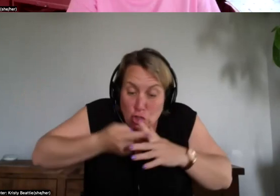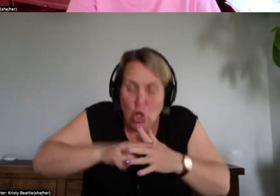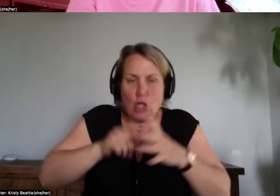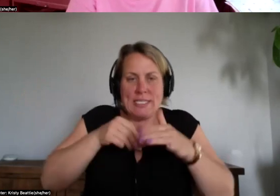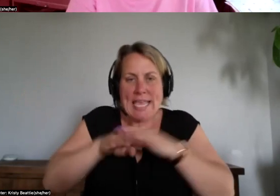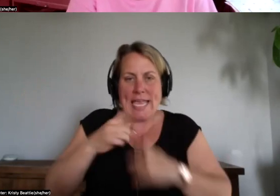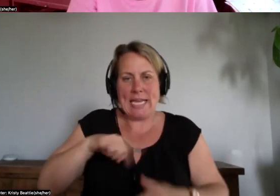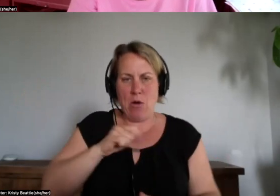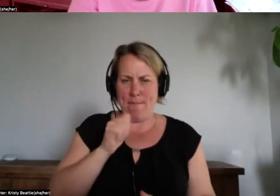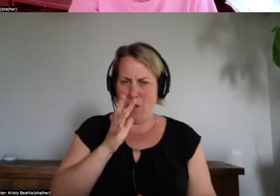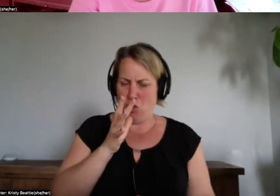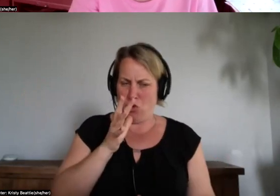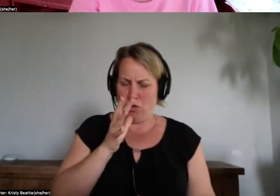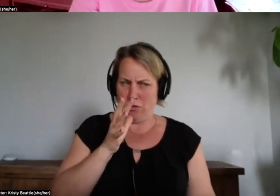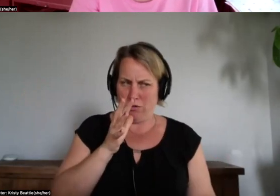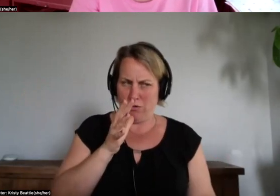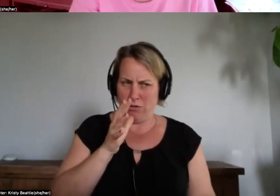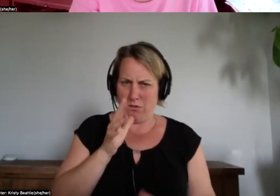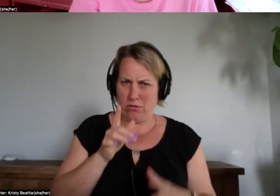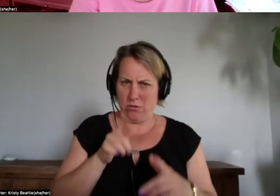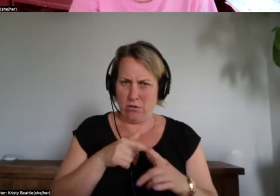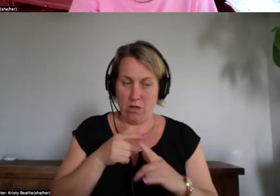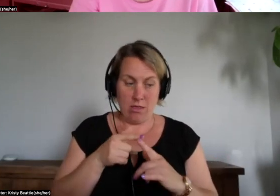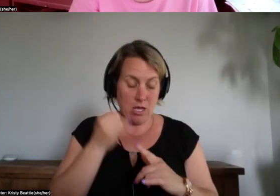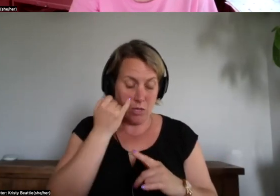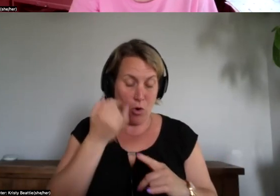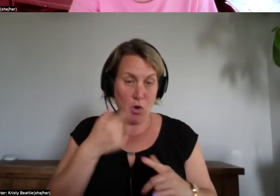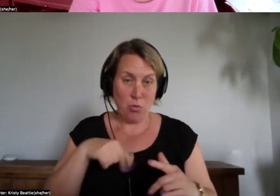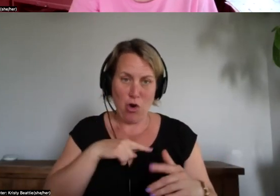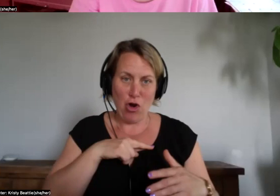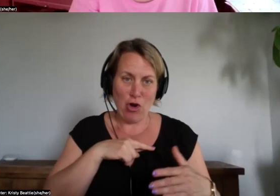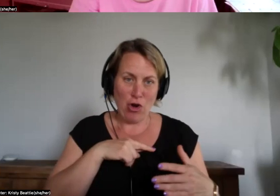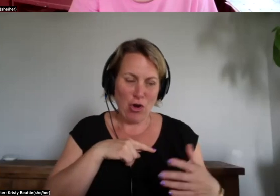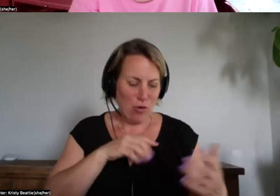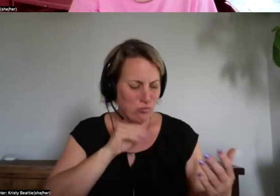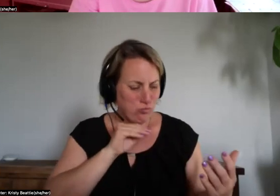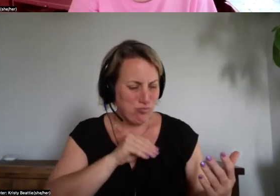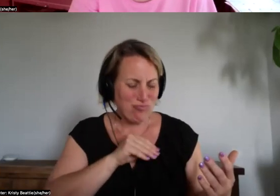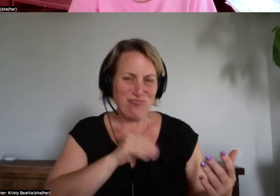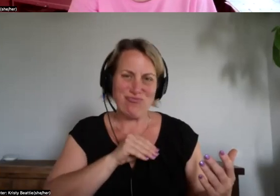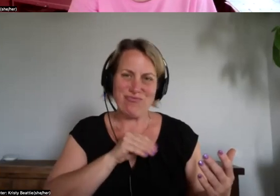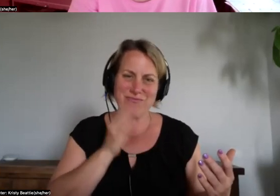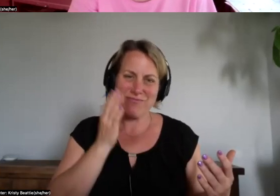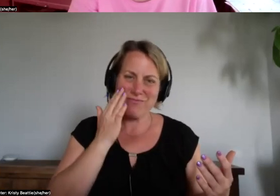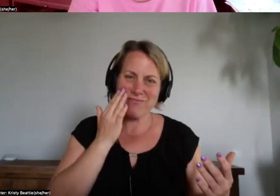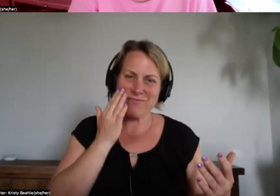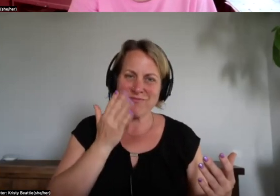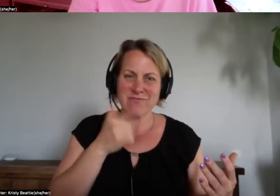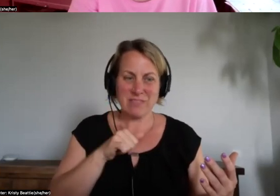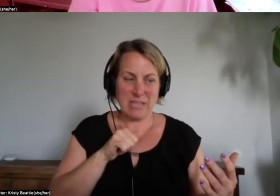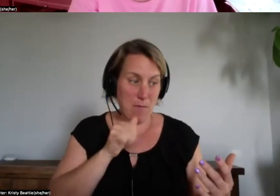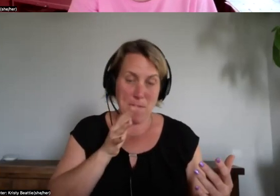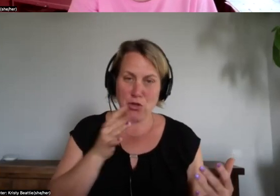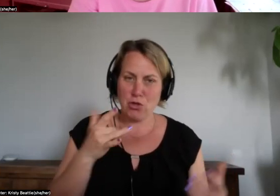and then if we're breastfed you know um that our mothers are usually the ones